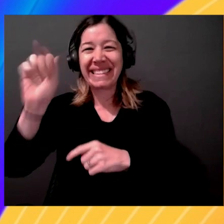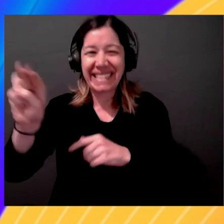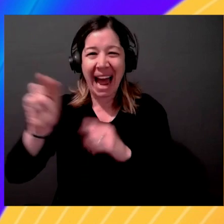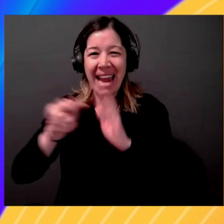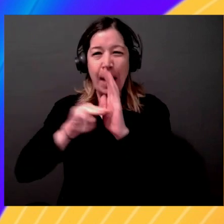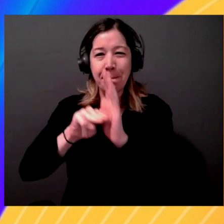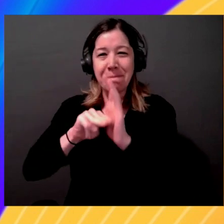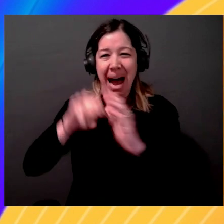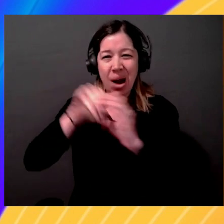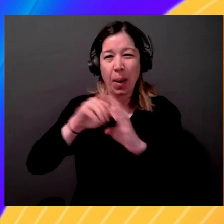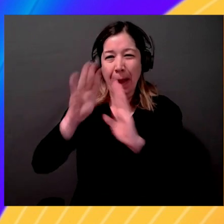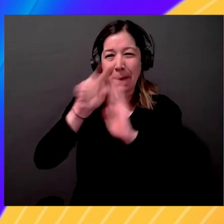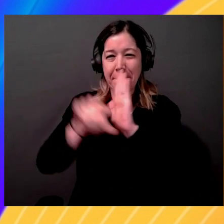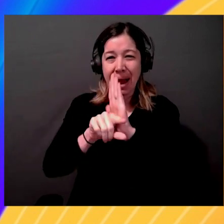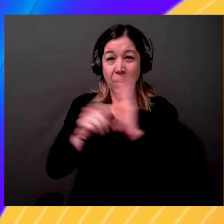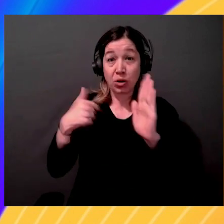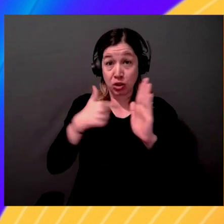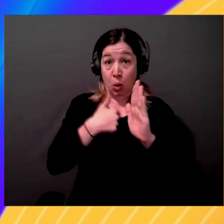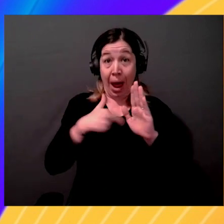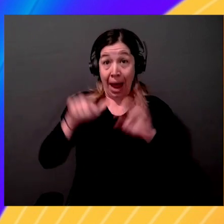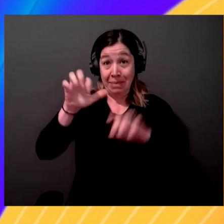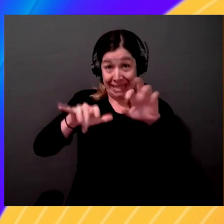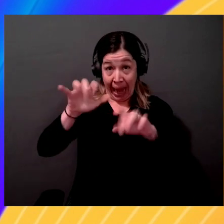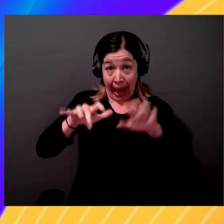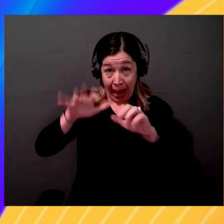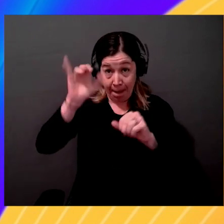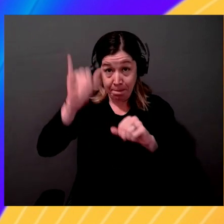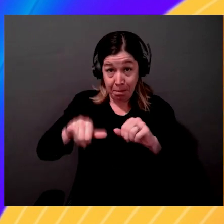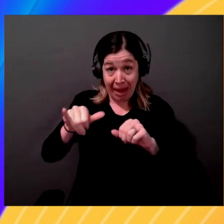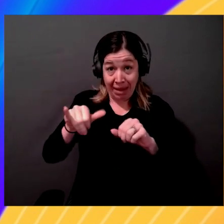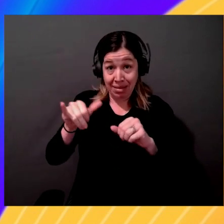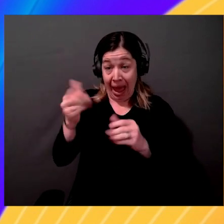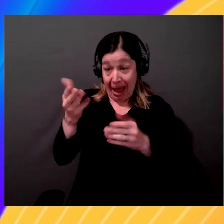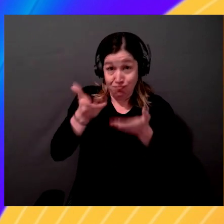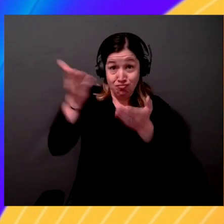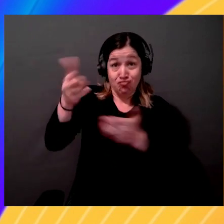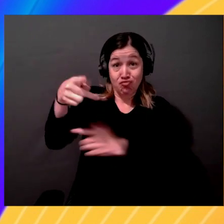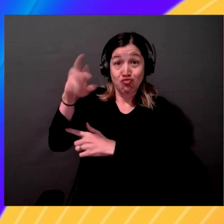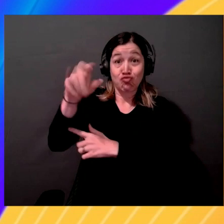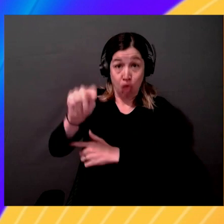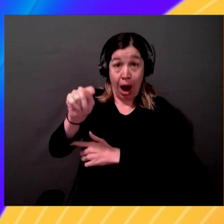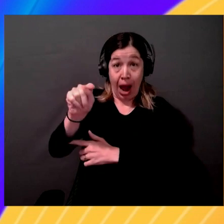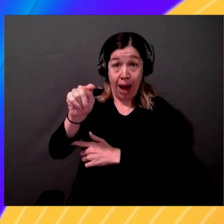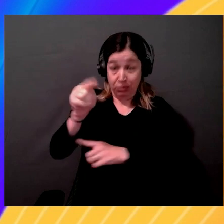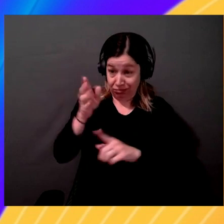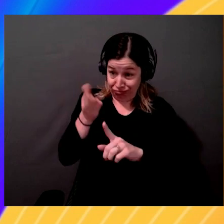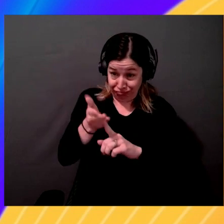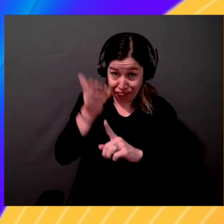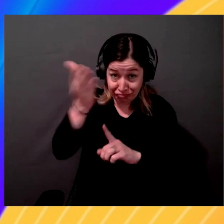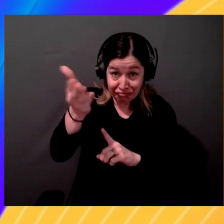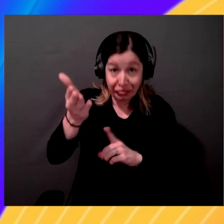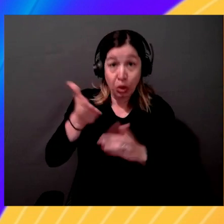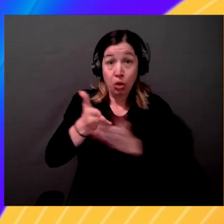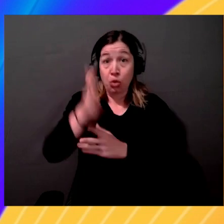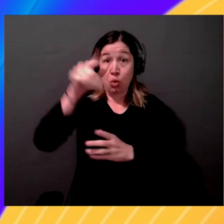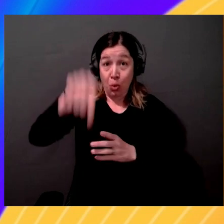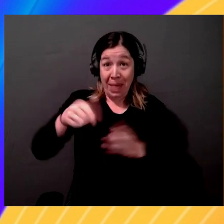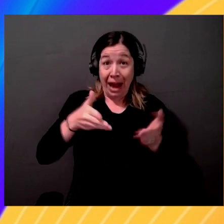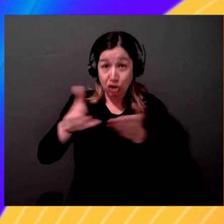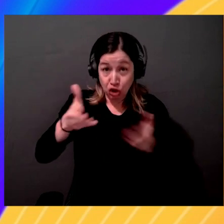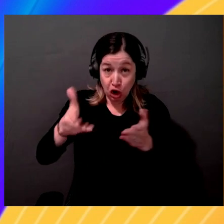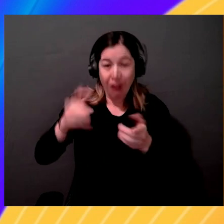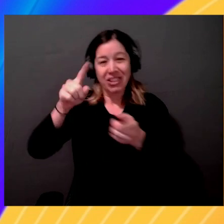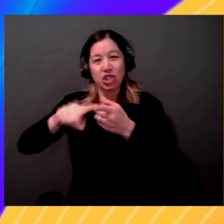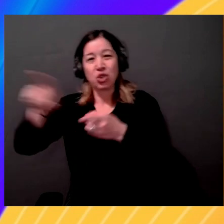in a prompt, that prompt is going through the Bedrock service into a foundation model, and an inference result is coming back through